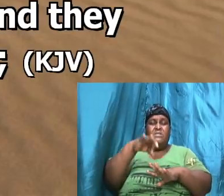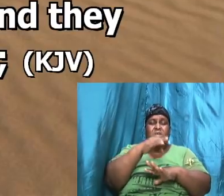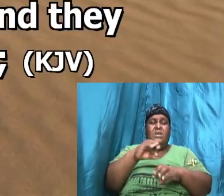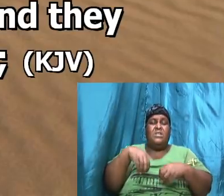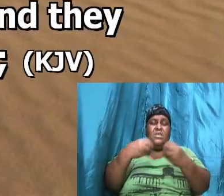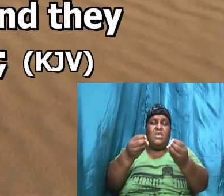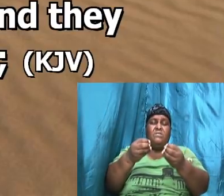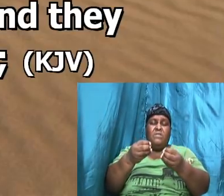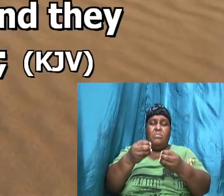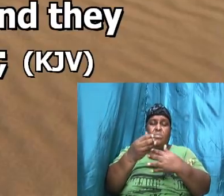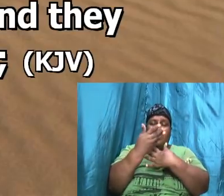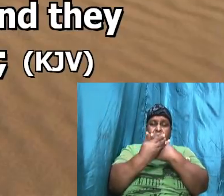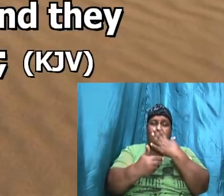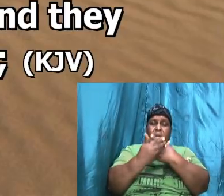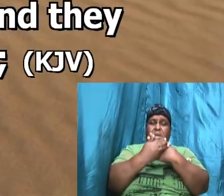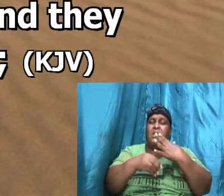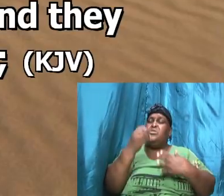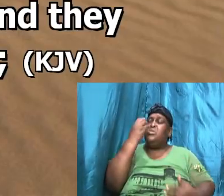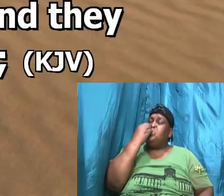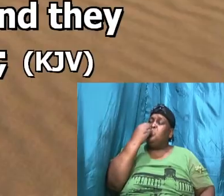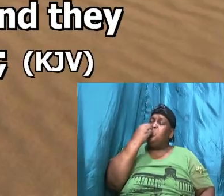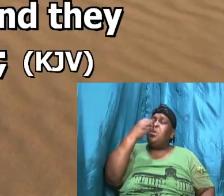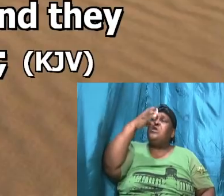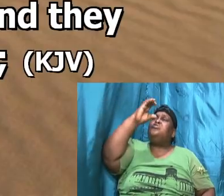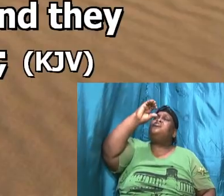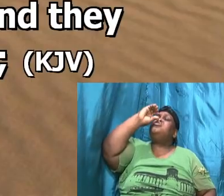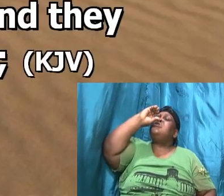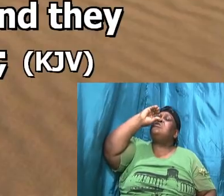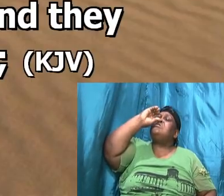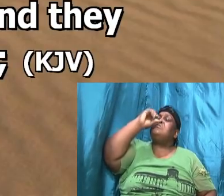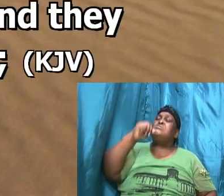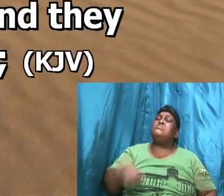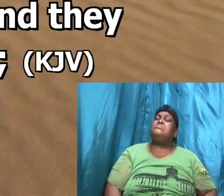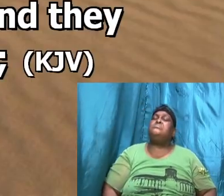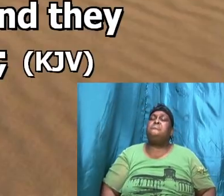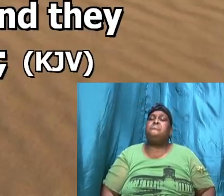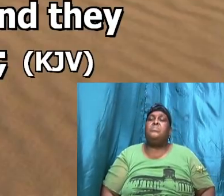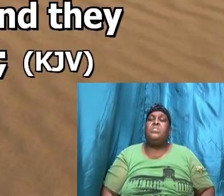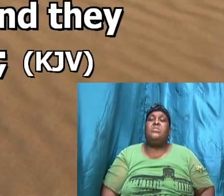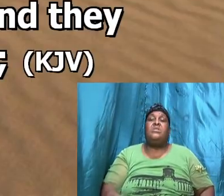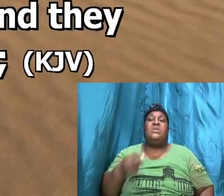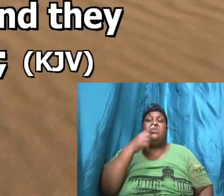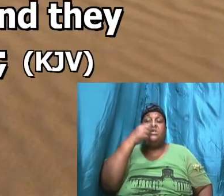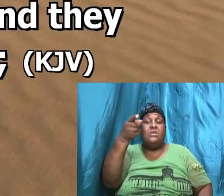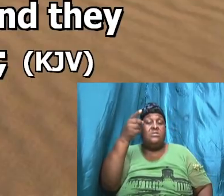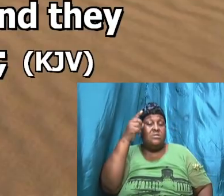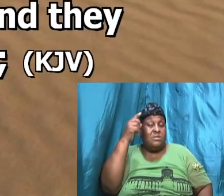made him drink the end of the story is that they told David